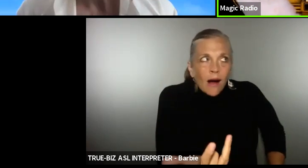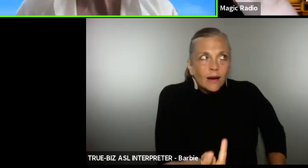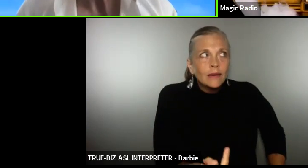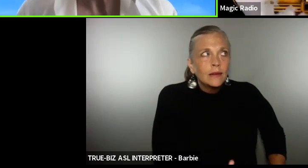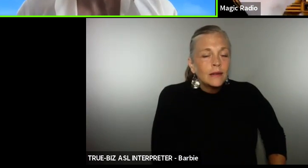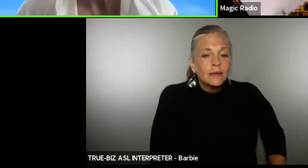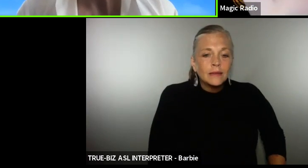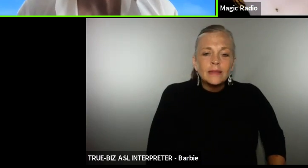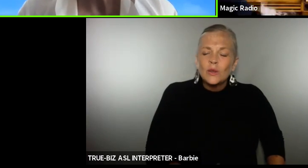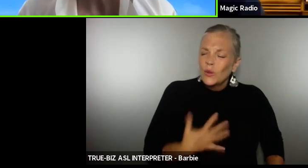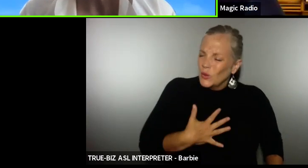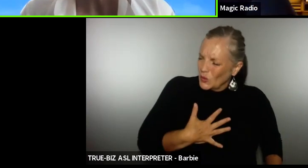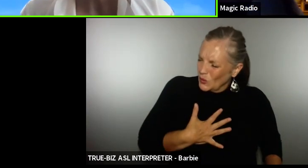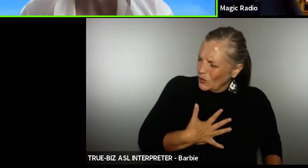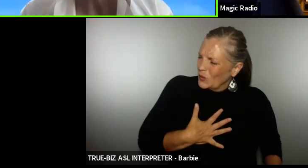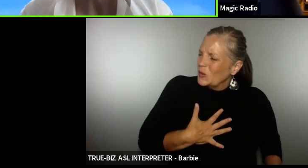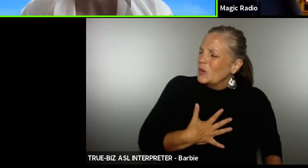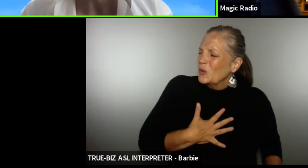it hurts doesn't it